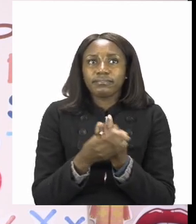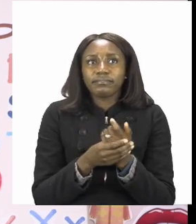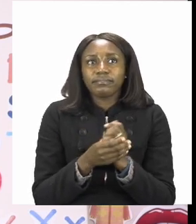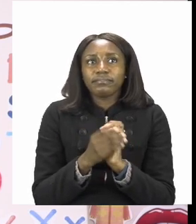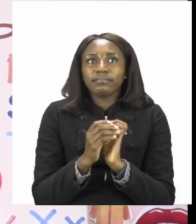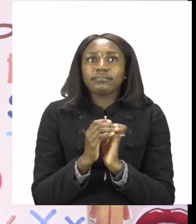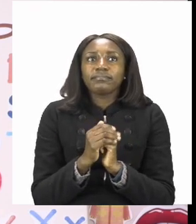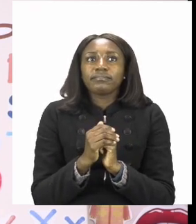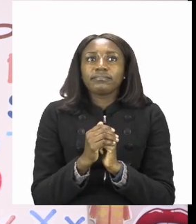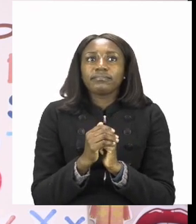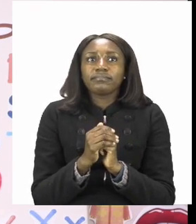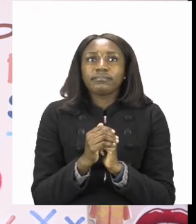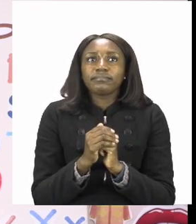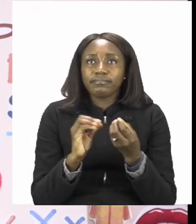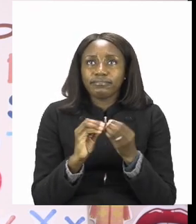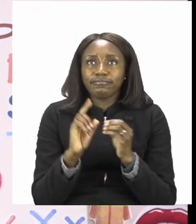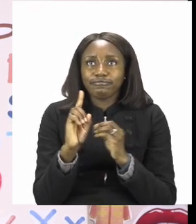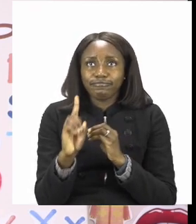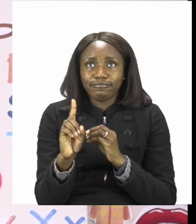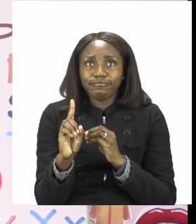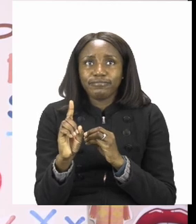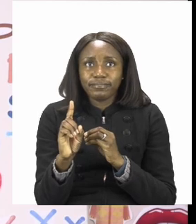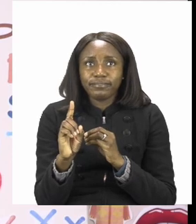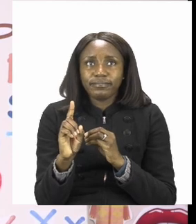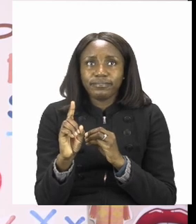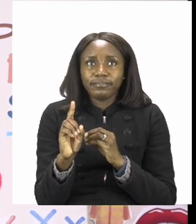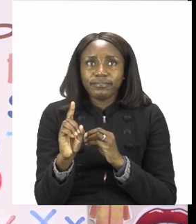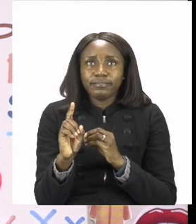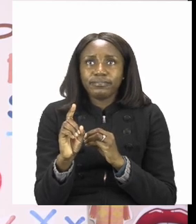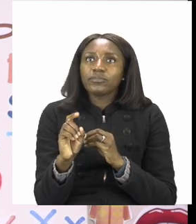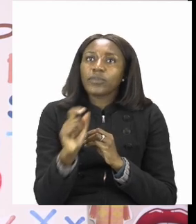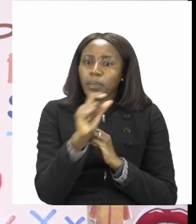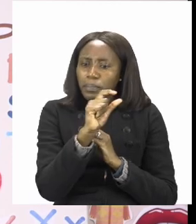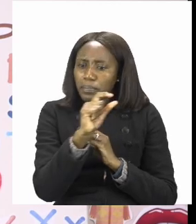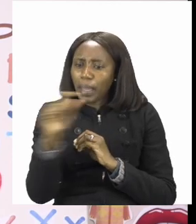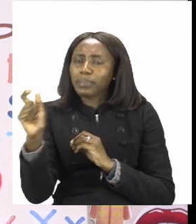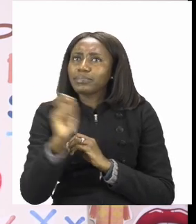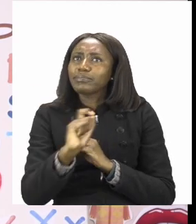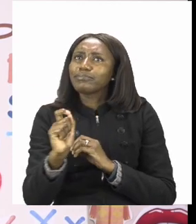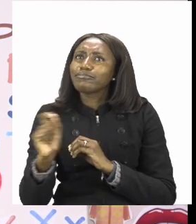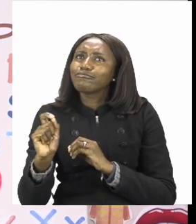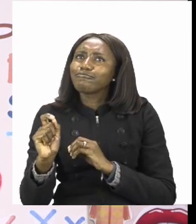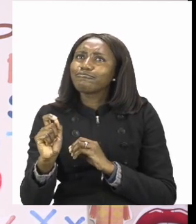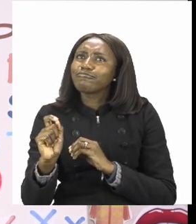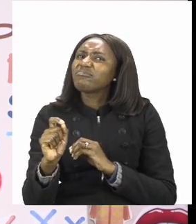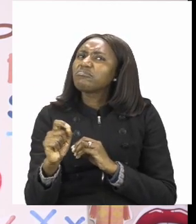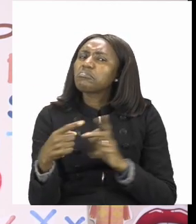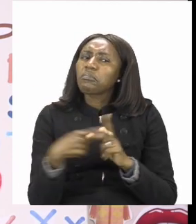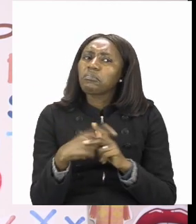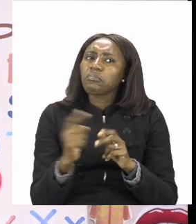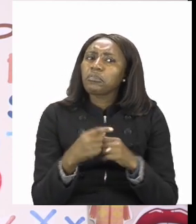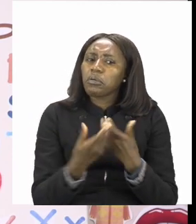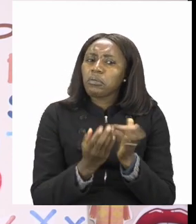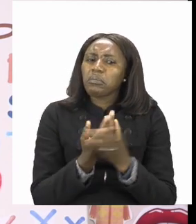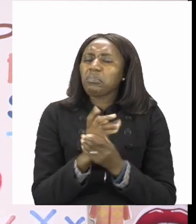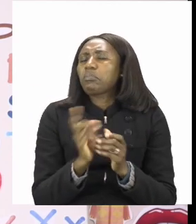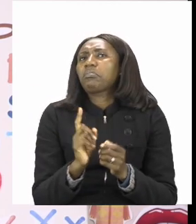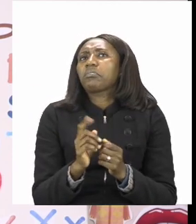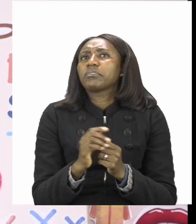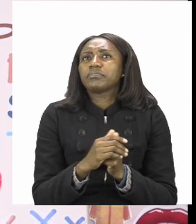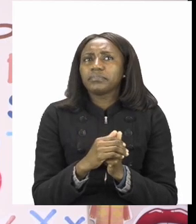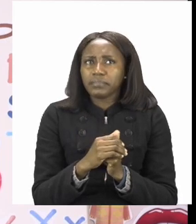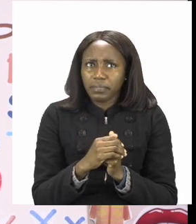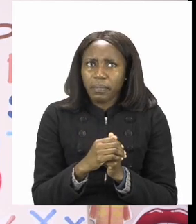That's also picture number one. We need to make a sentence in order to say what's happening in the picture as well as